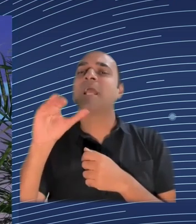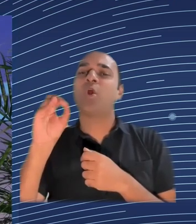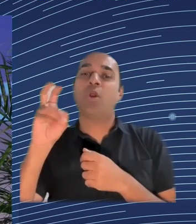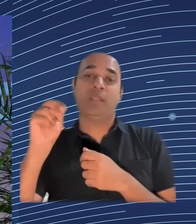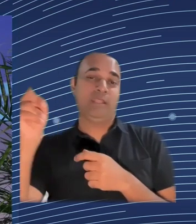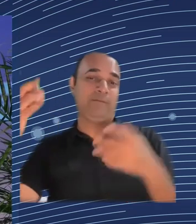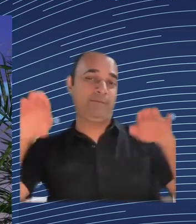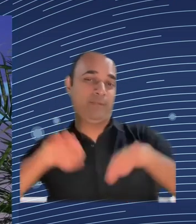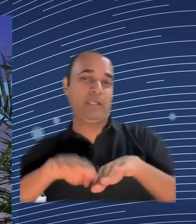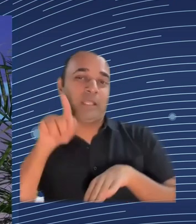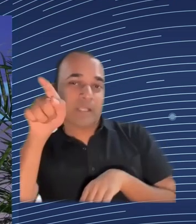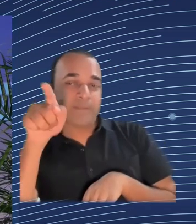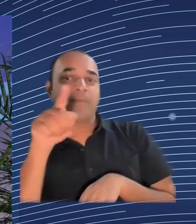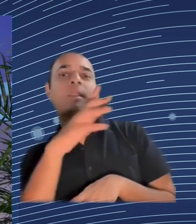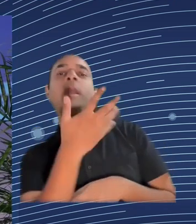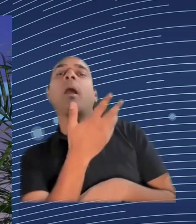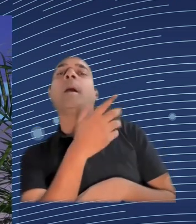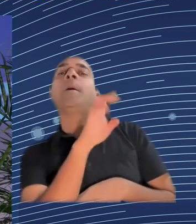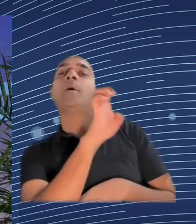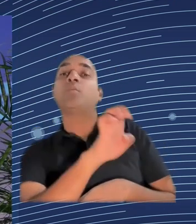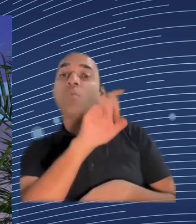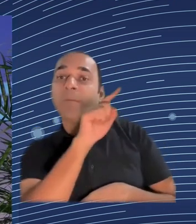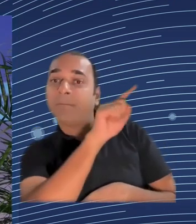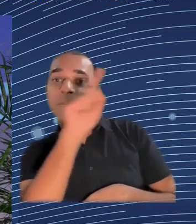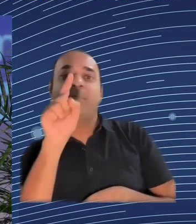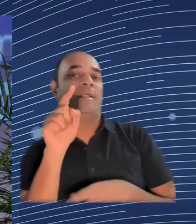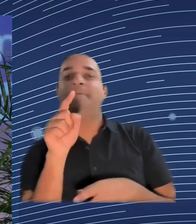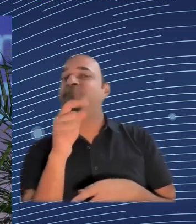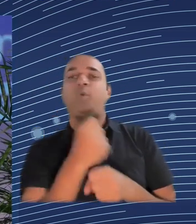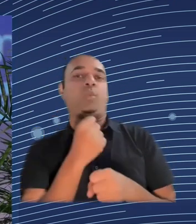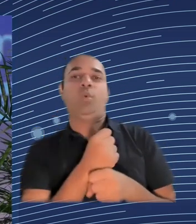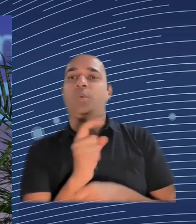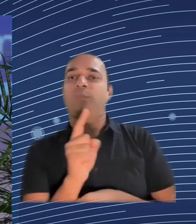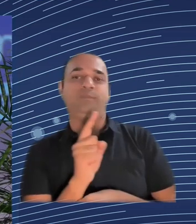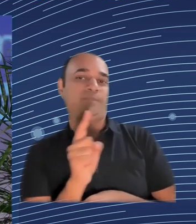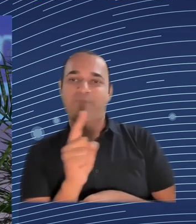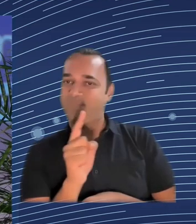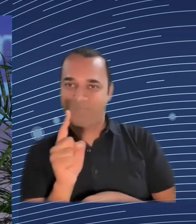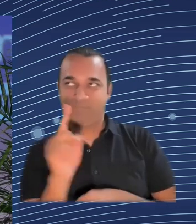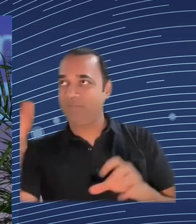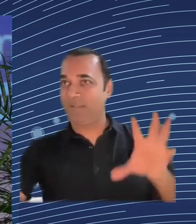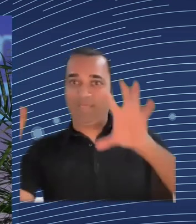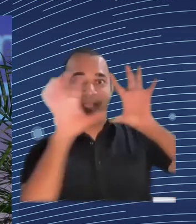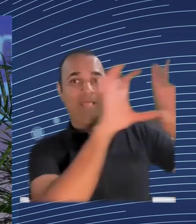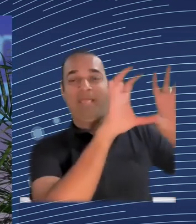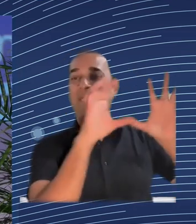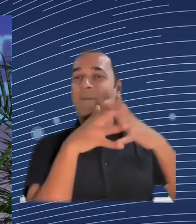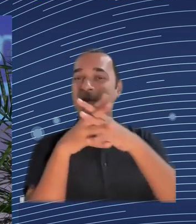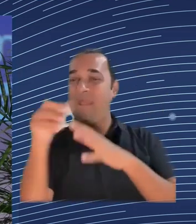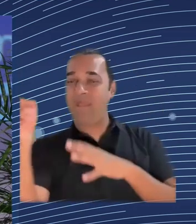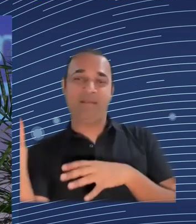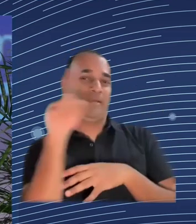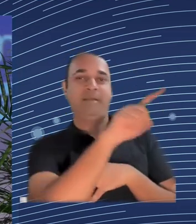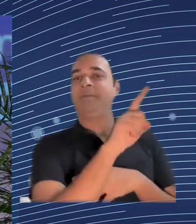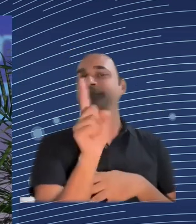the fact that we have challenges that need quick and, you know, not radical, but substantive,